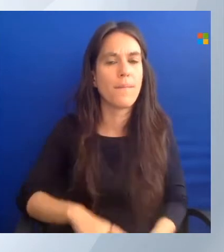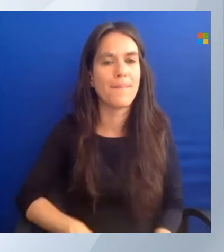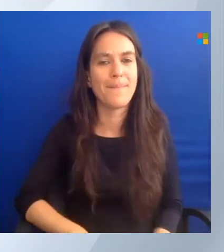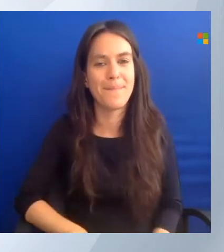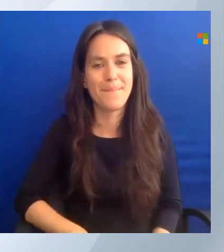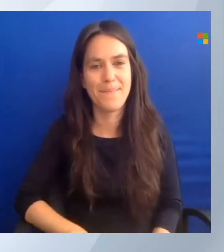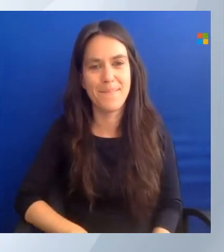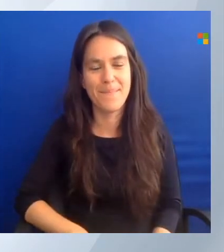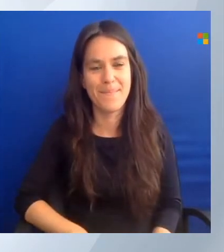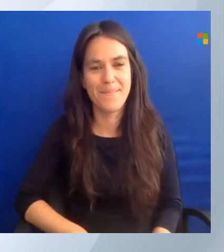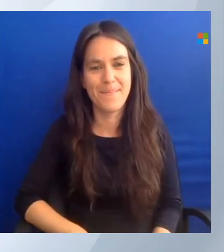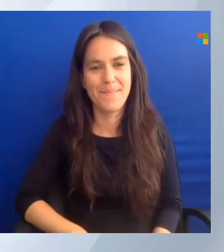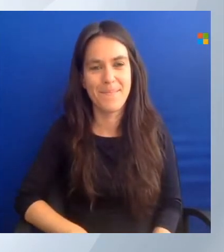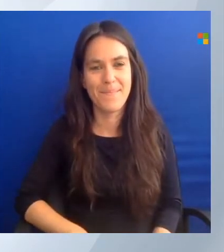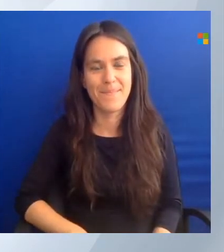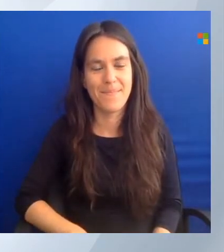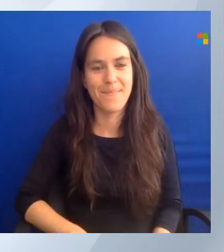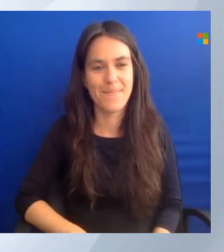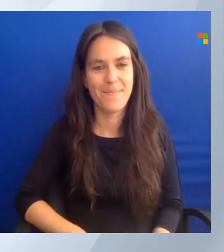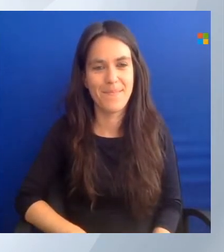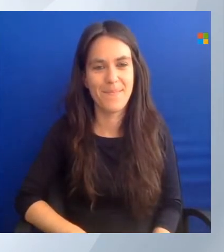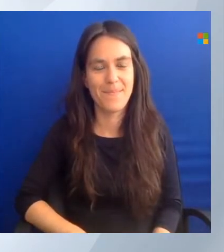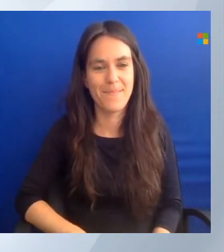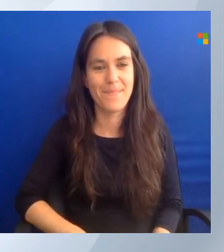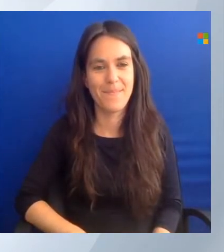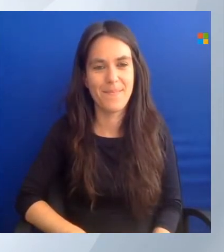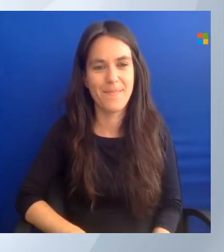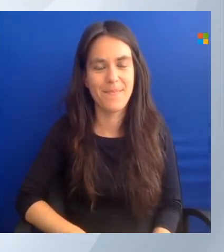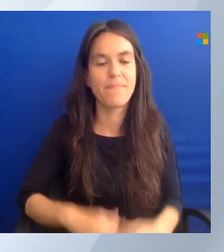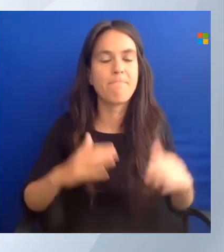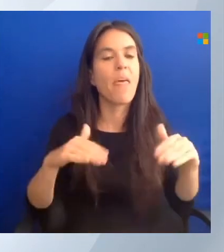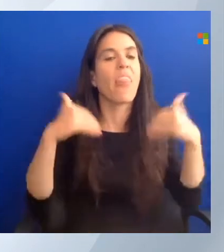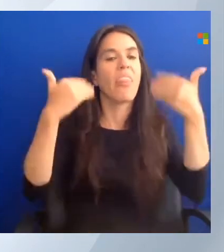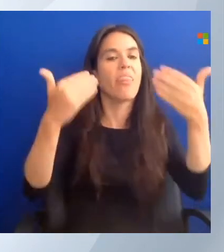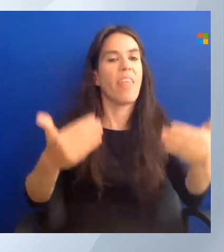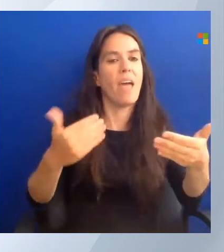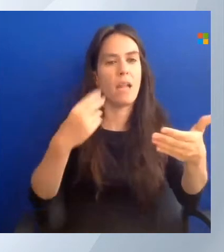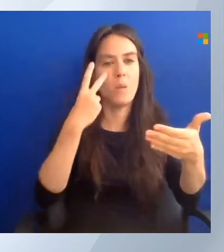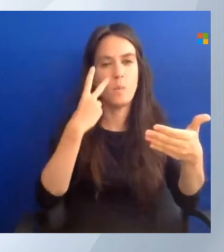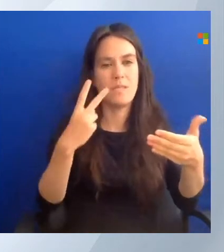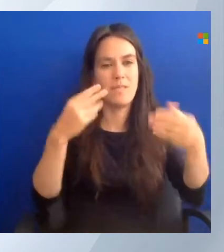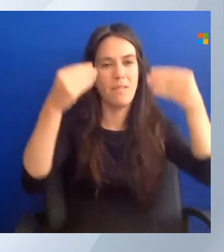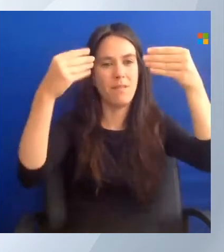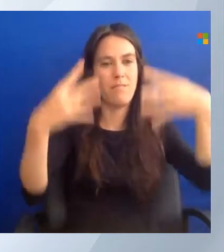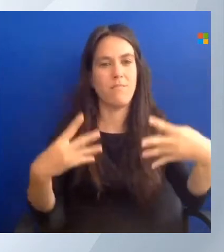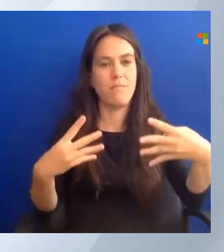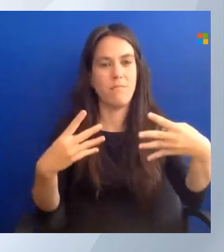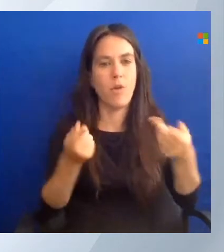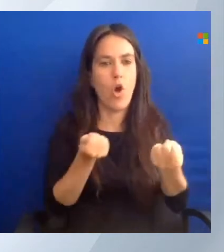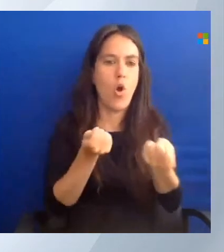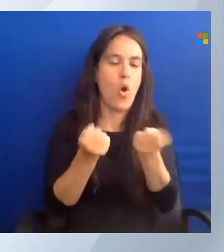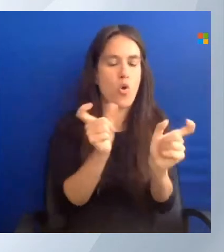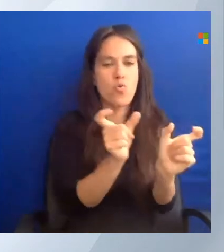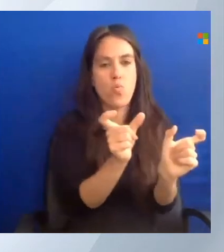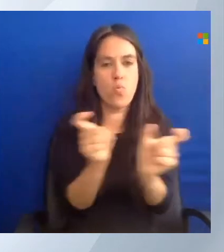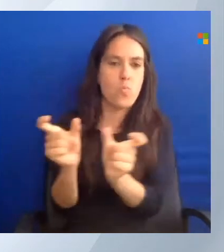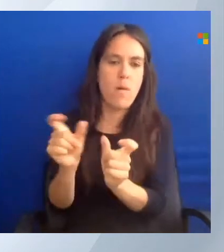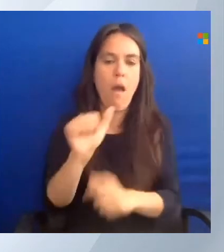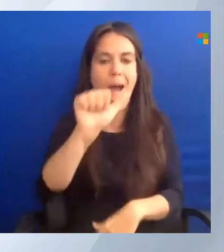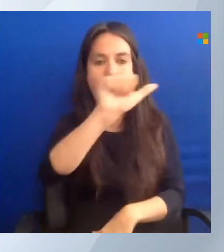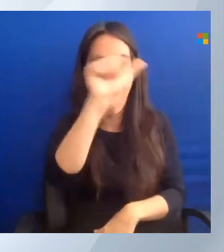And then I would create a commandlet called Azure Resource Group